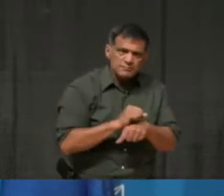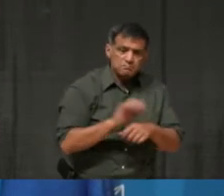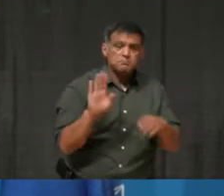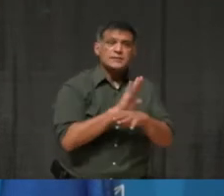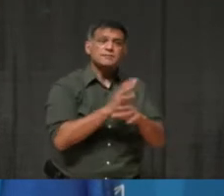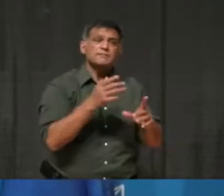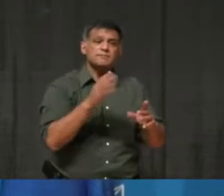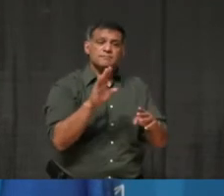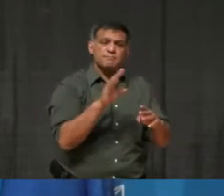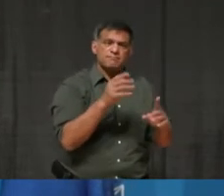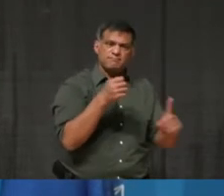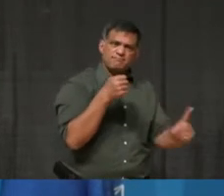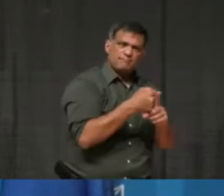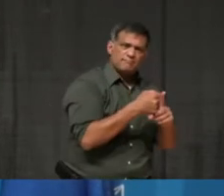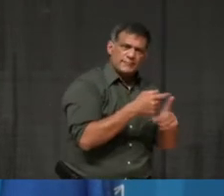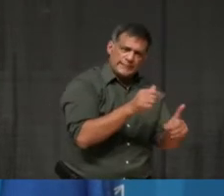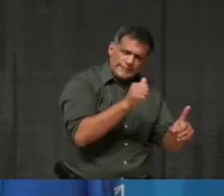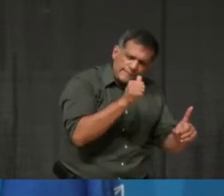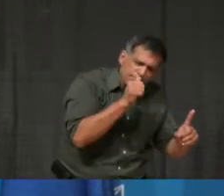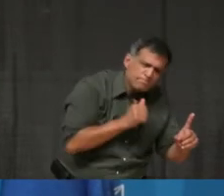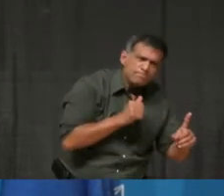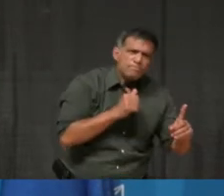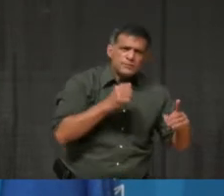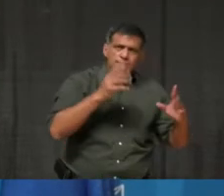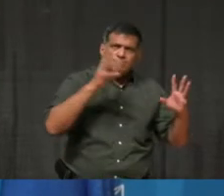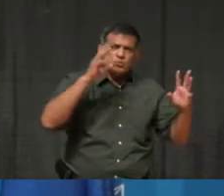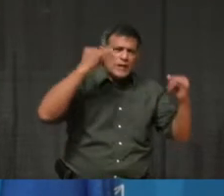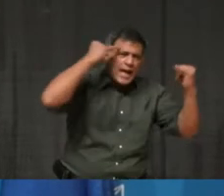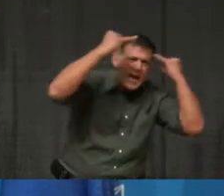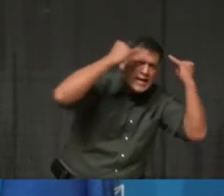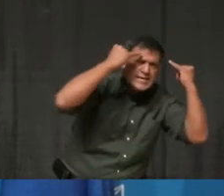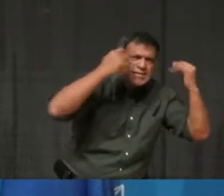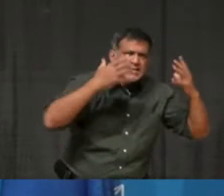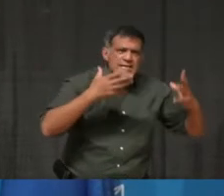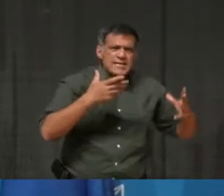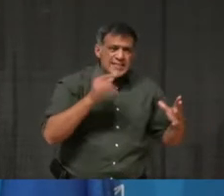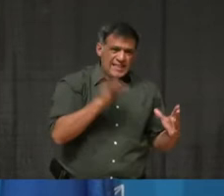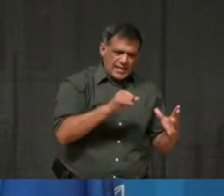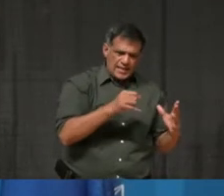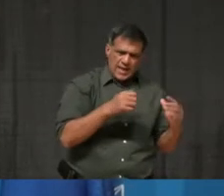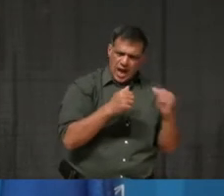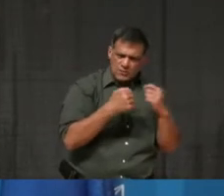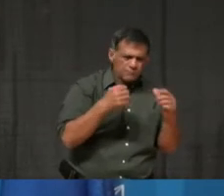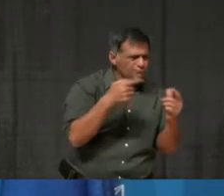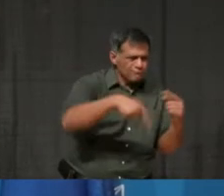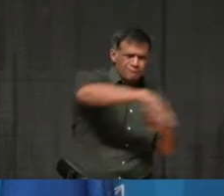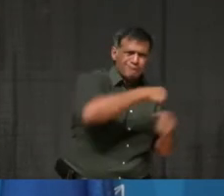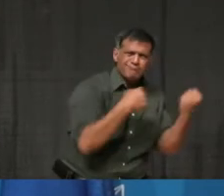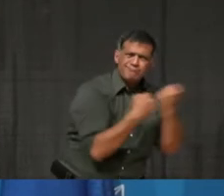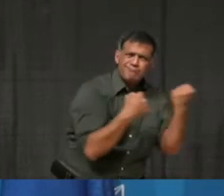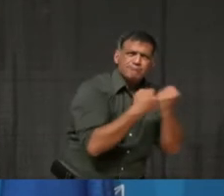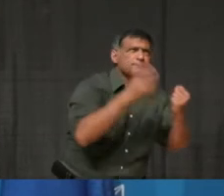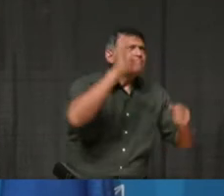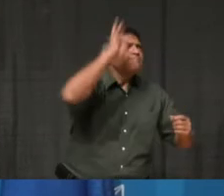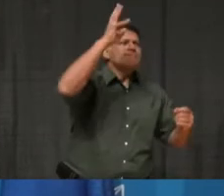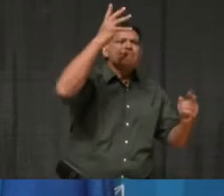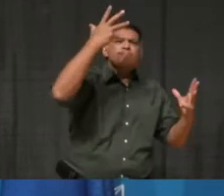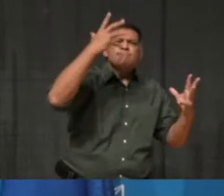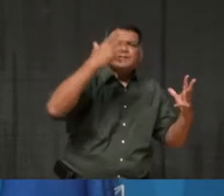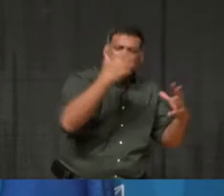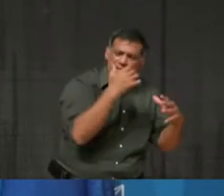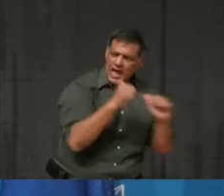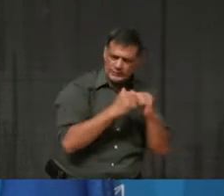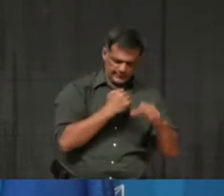being resilient and being innovative rallied behind each other, came up with ways that we could become safe inside our